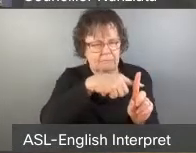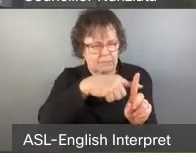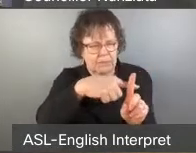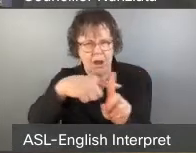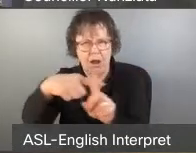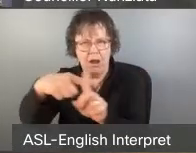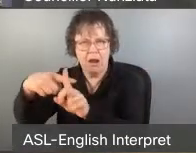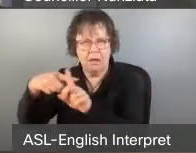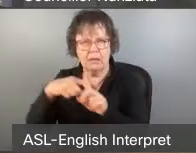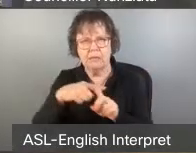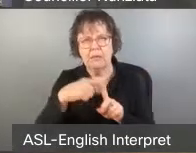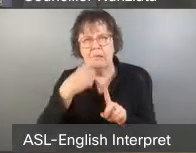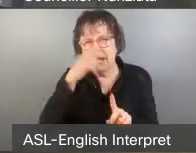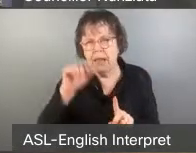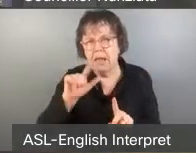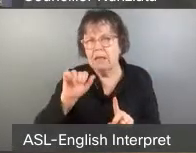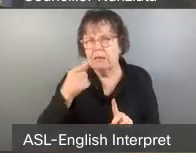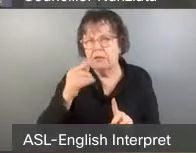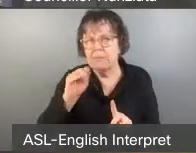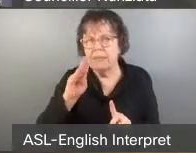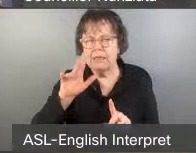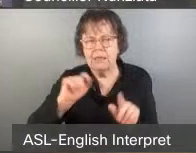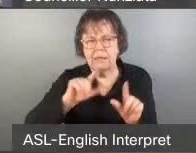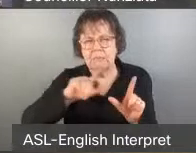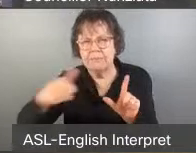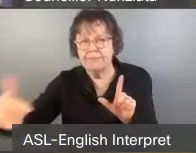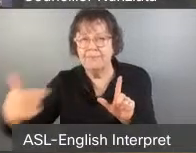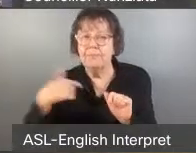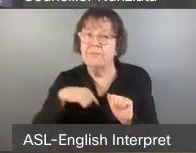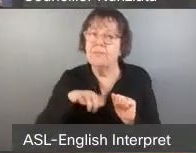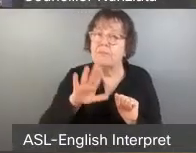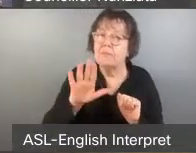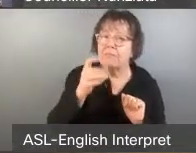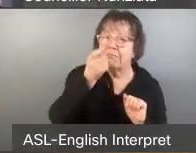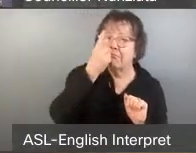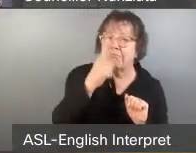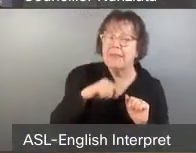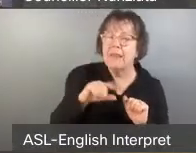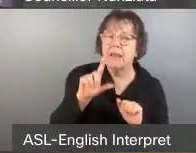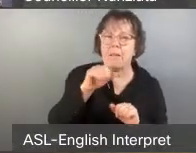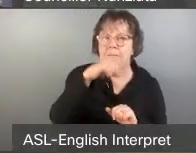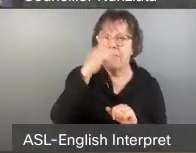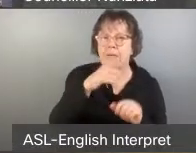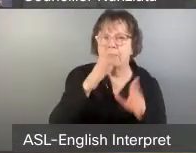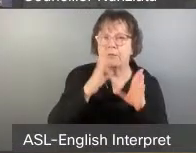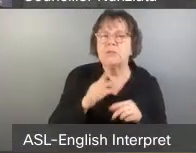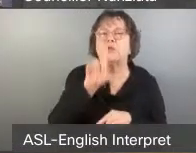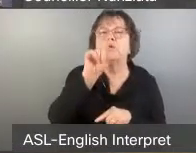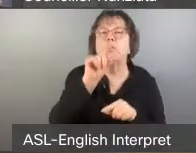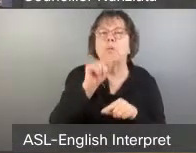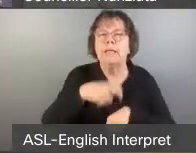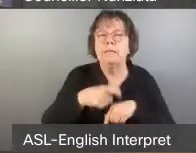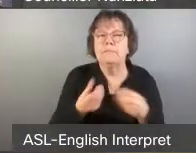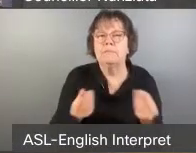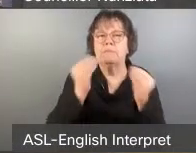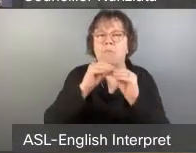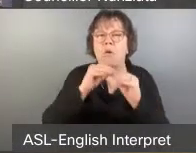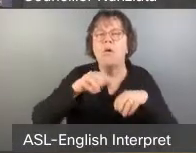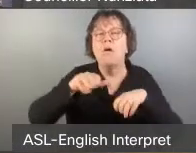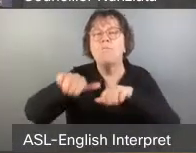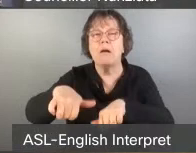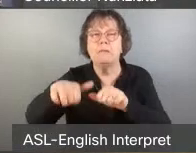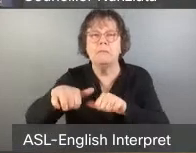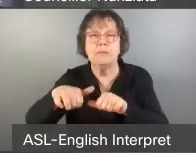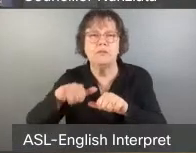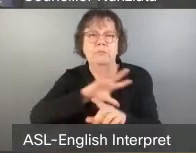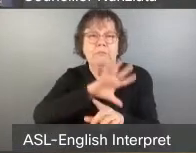2013 and 2017, a black person was nearly 20 times more likely than a white person to be involved